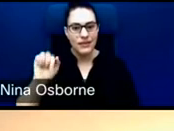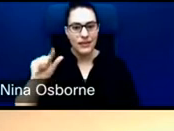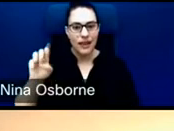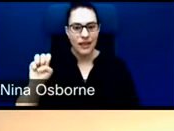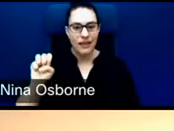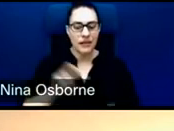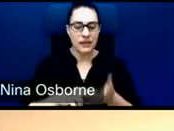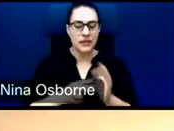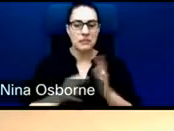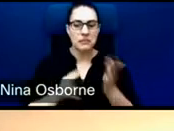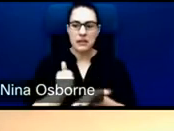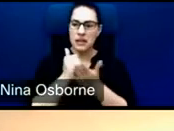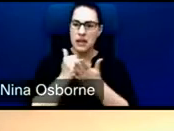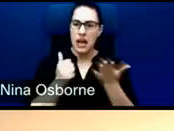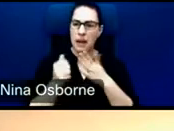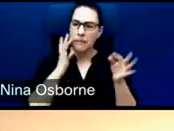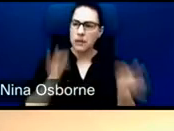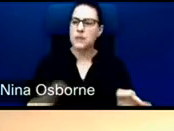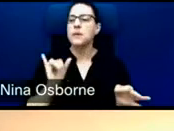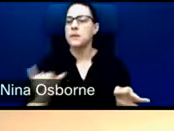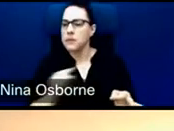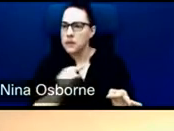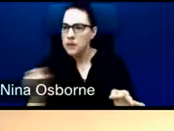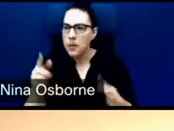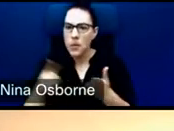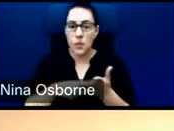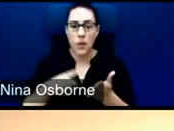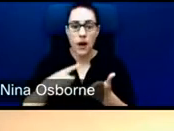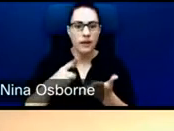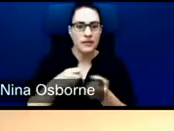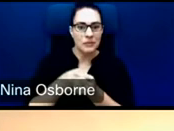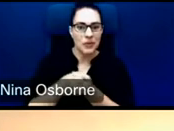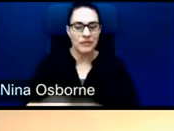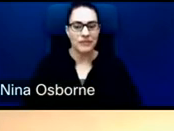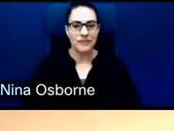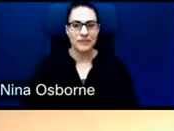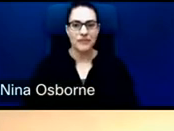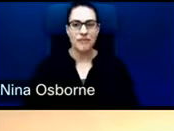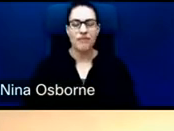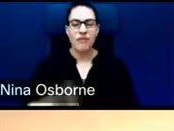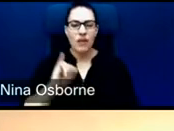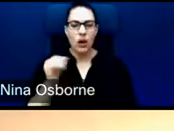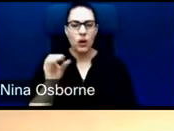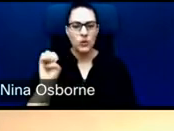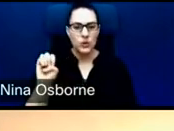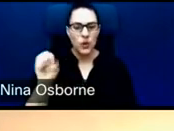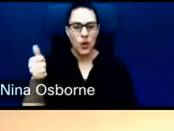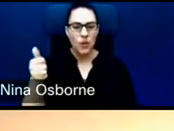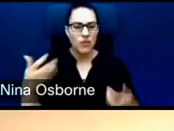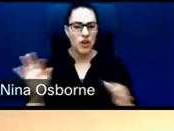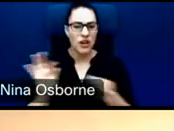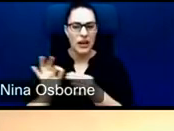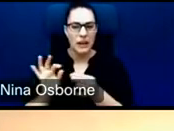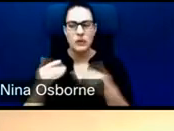just expand a little bit on why that's the case. One, as Joe already mentioned, it's a very innovative structure looking at